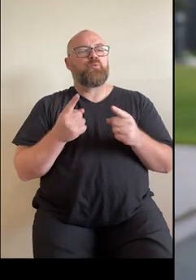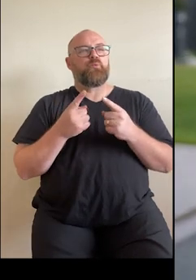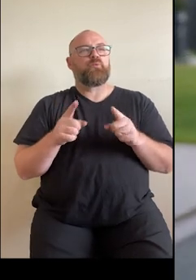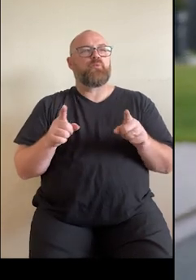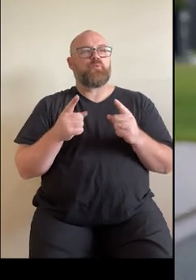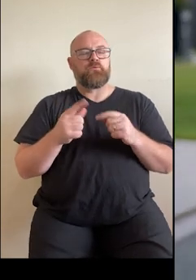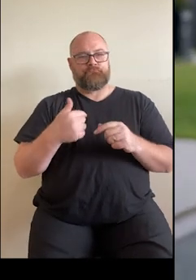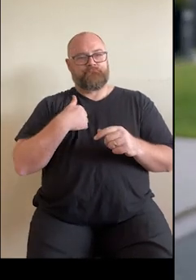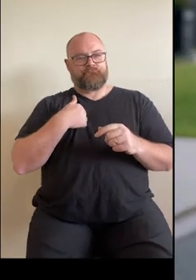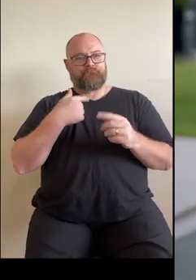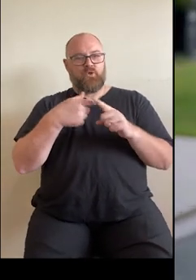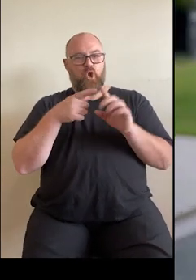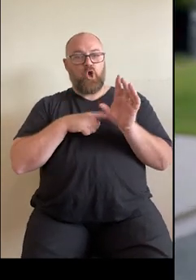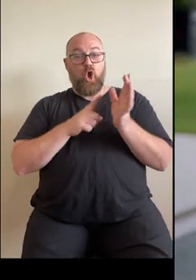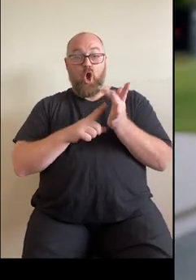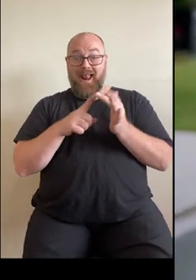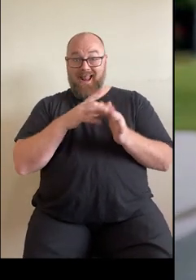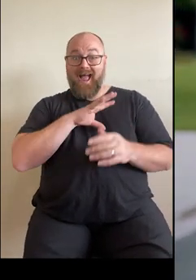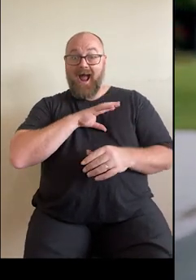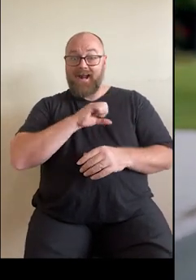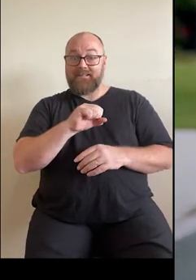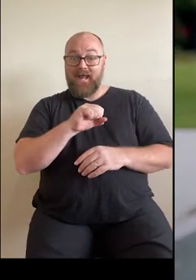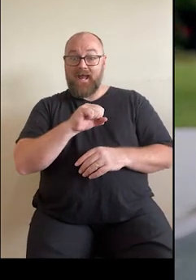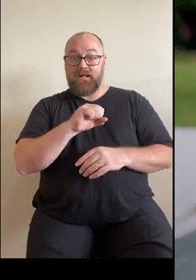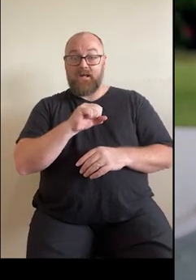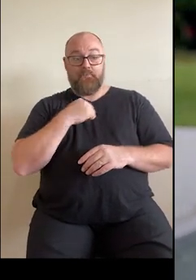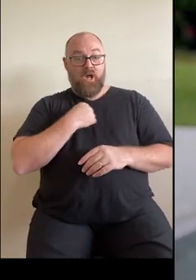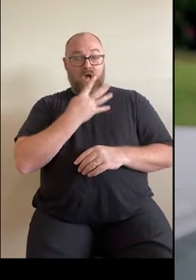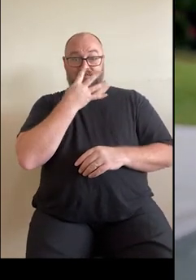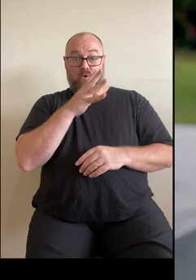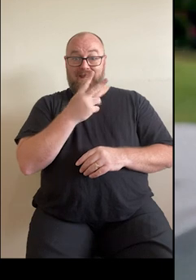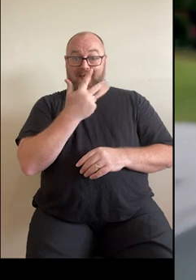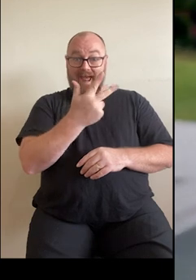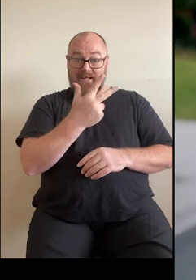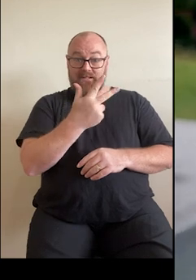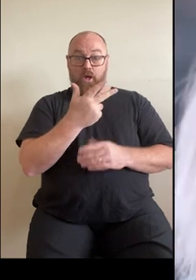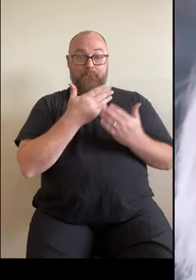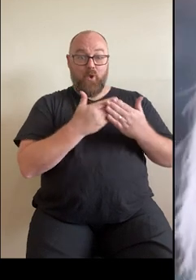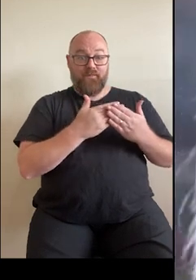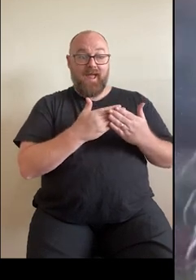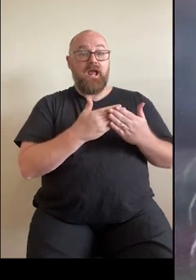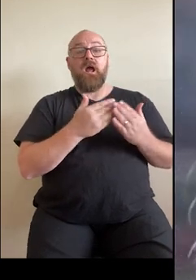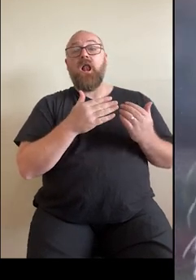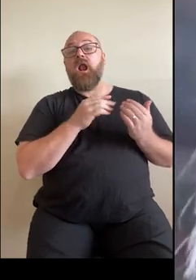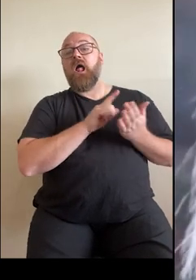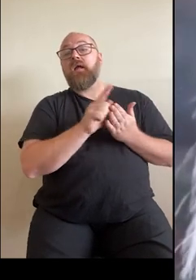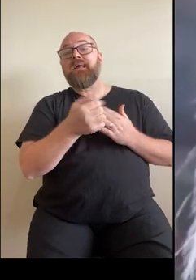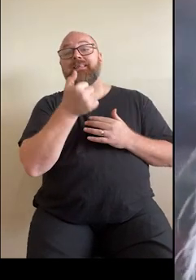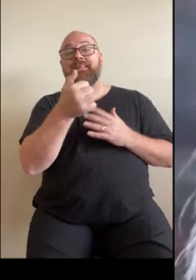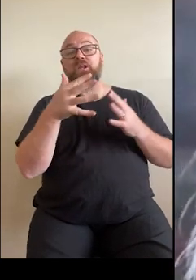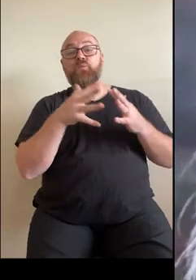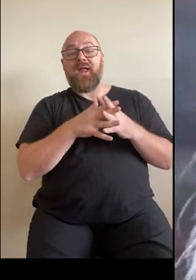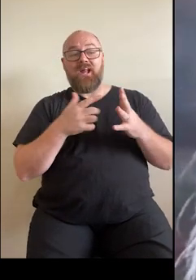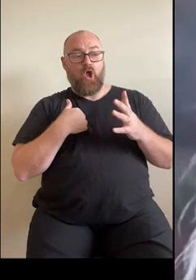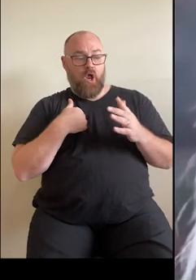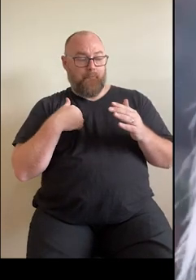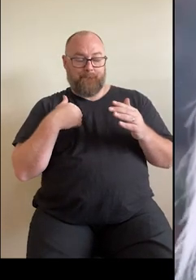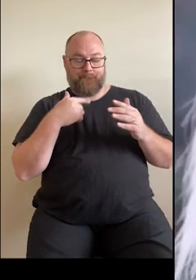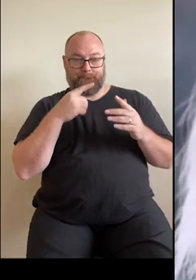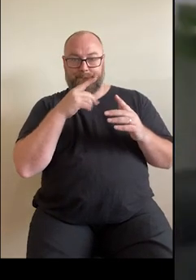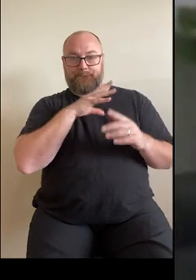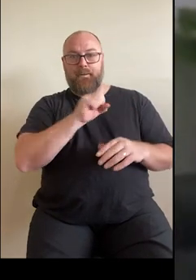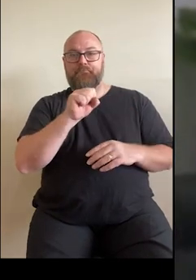I'm Kylie, I had a heart attack six weeks after my 48th birthday. It was Tuesday 7th of February